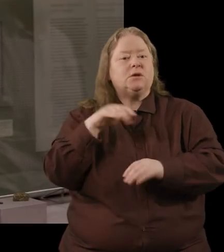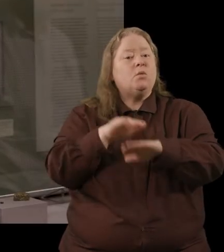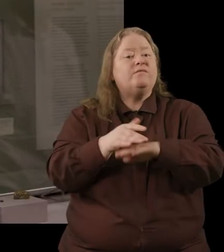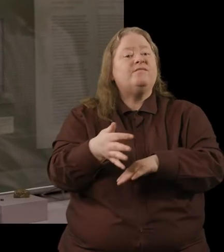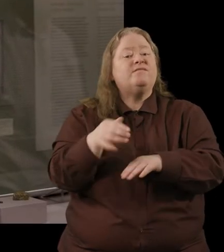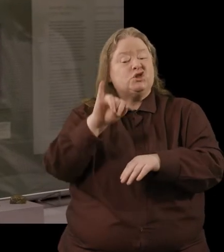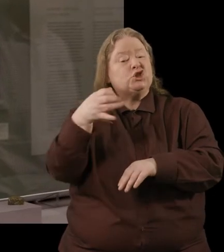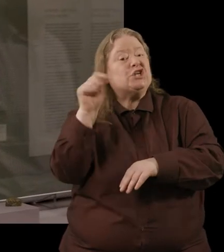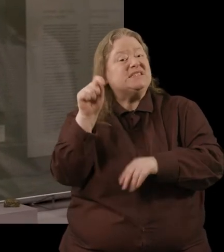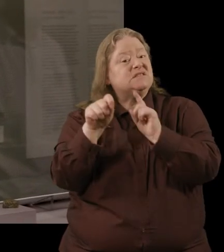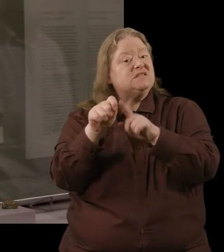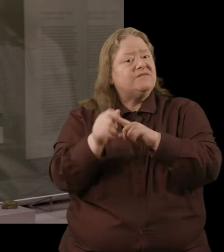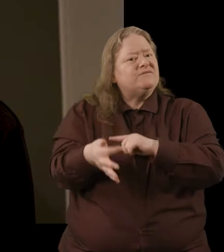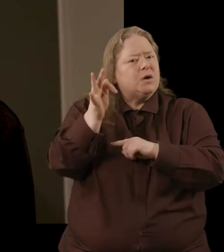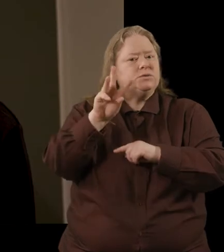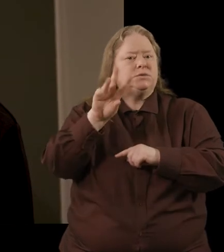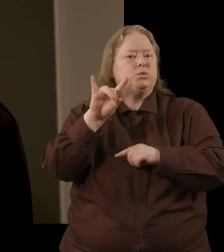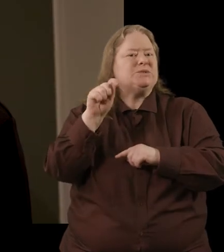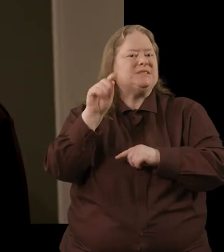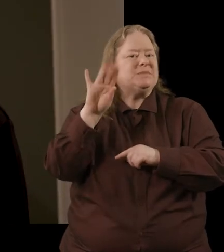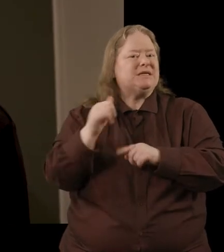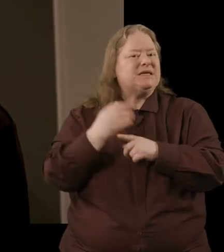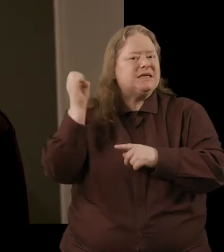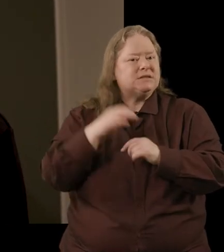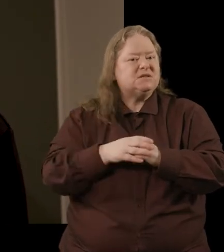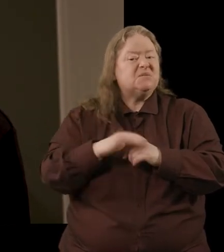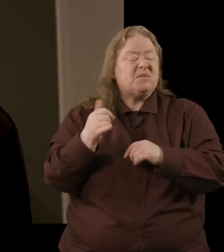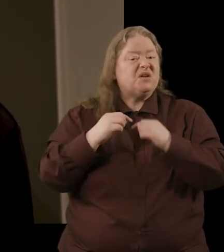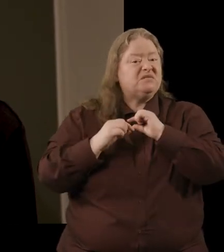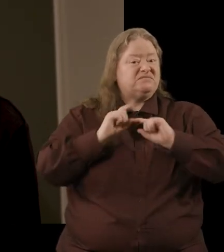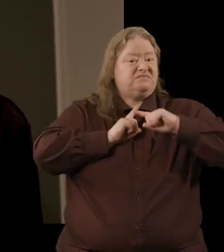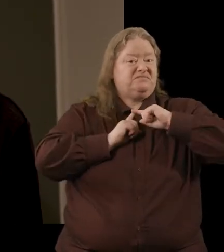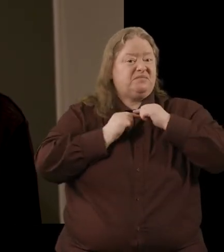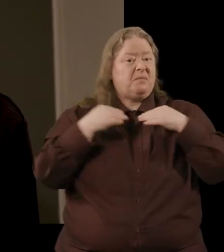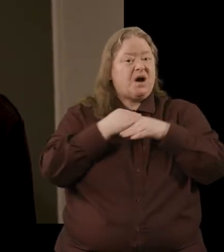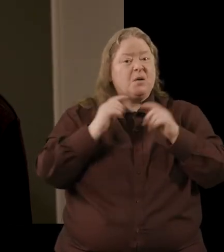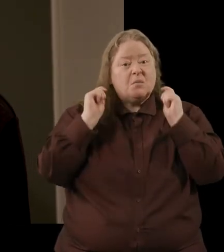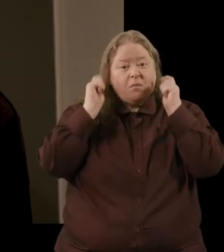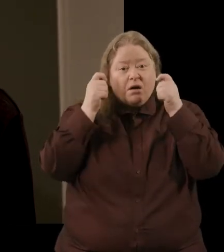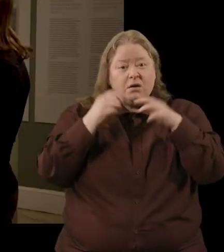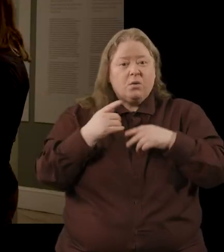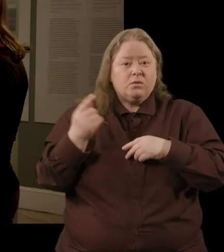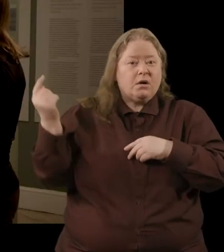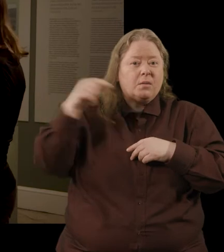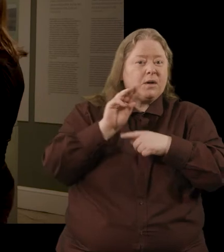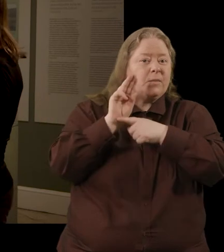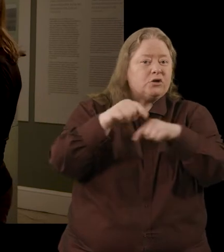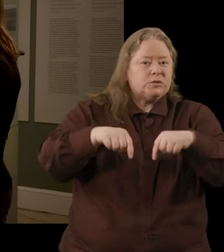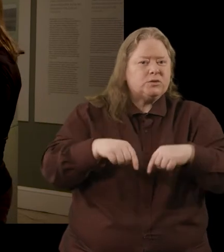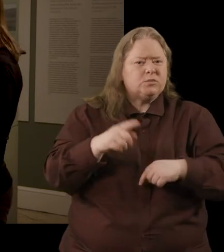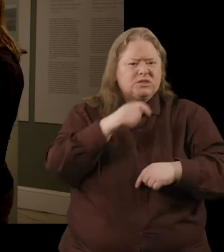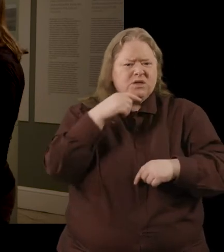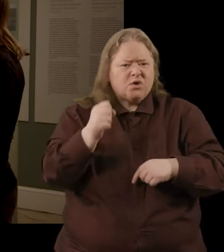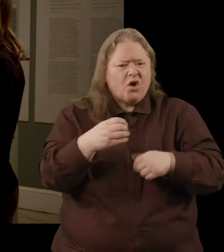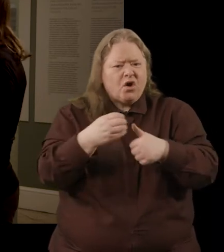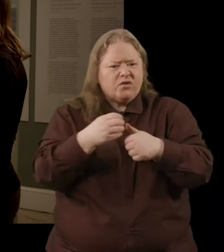found in Whitby in England. So it might have been worn by a monk who's maybe coming on pilgrimage to the valley. But I think you said others were